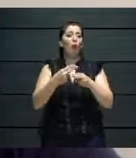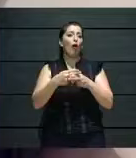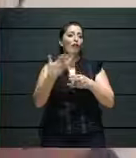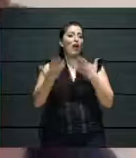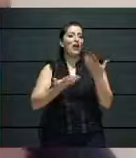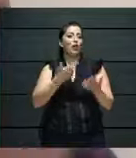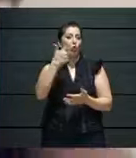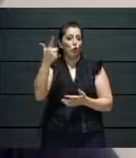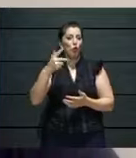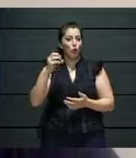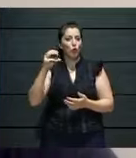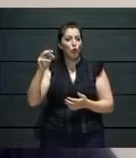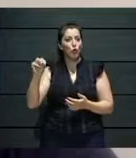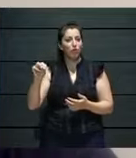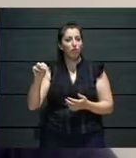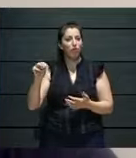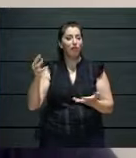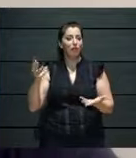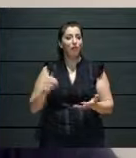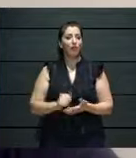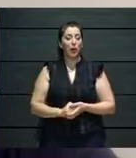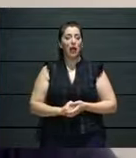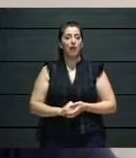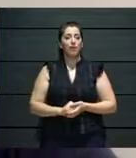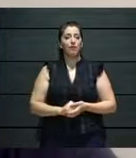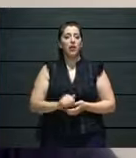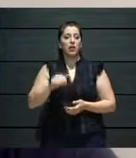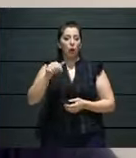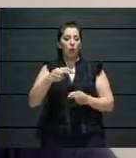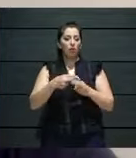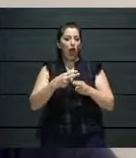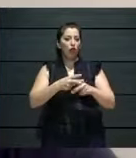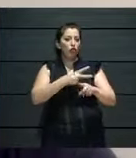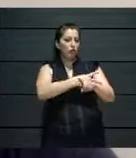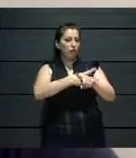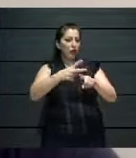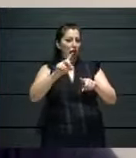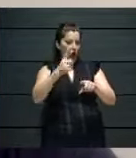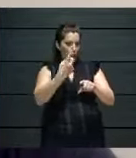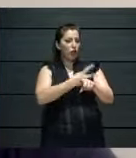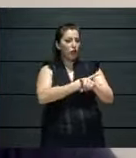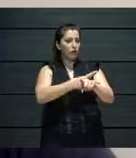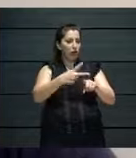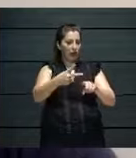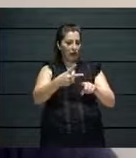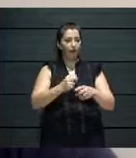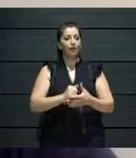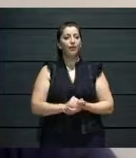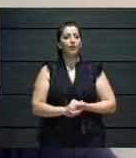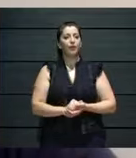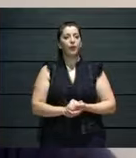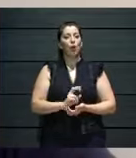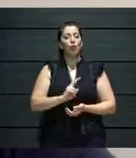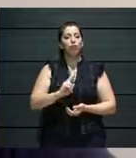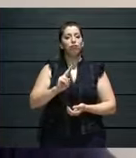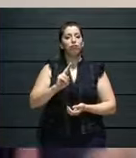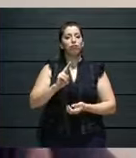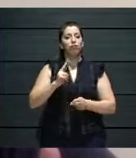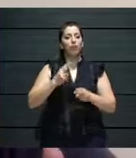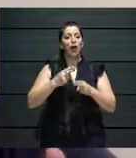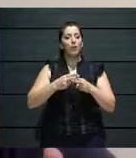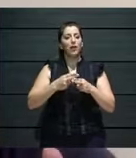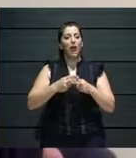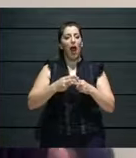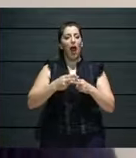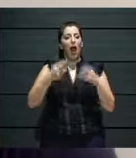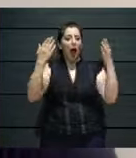So that was the first two weeks we created in this hotel, the Night Nights, in this freshly built hotel, where we showed